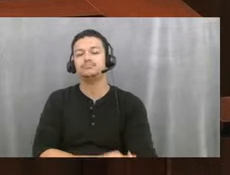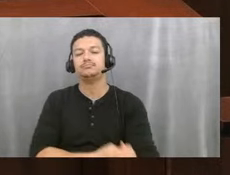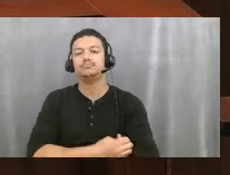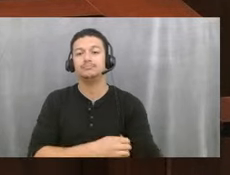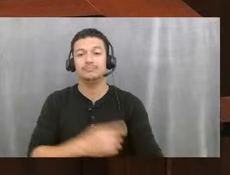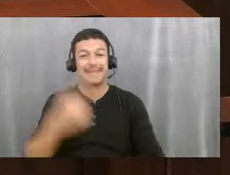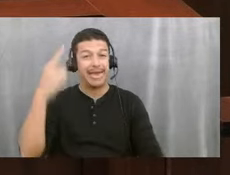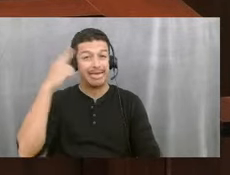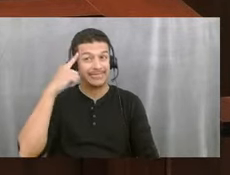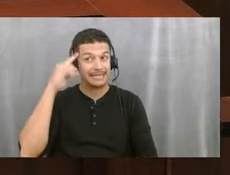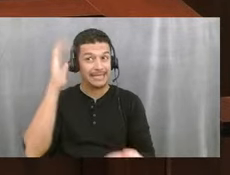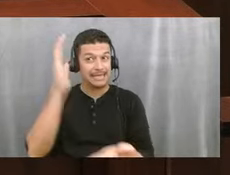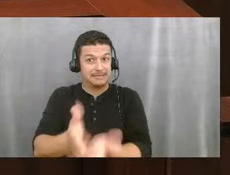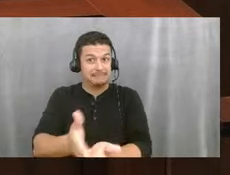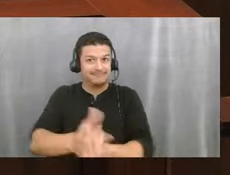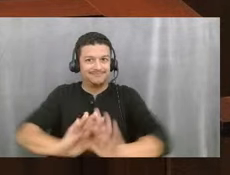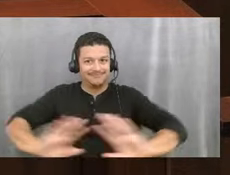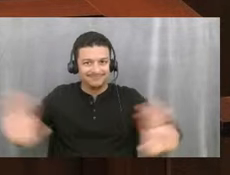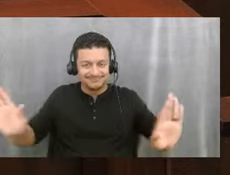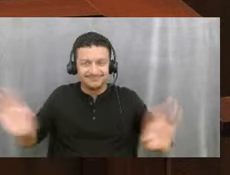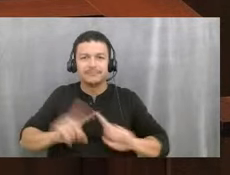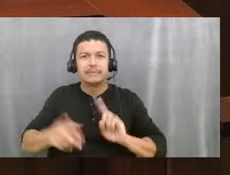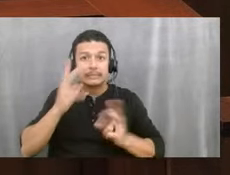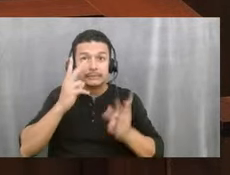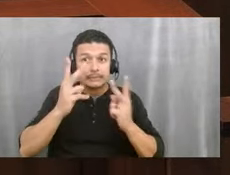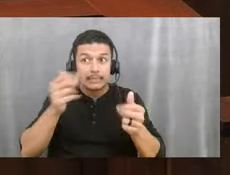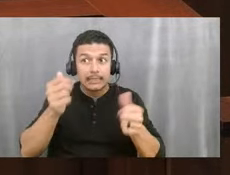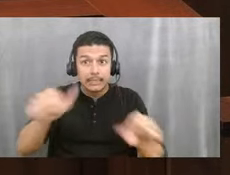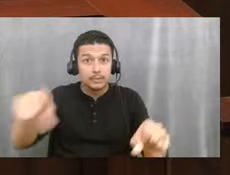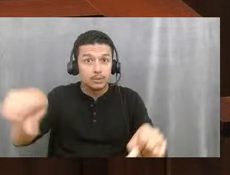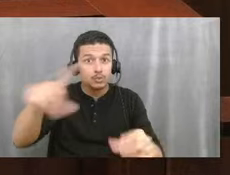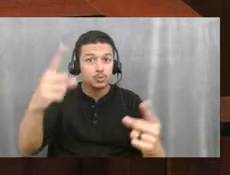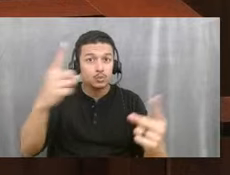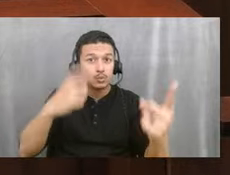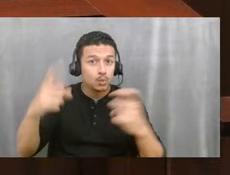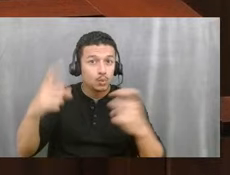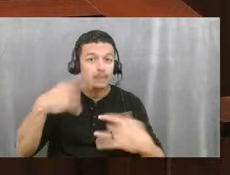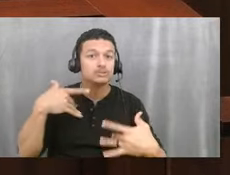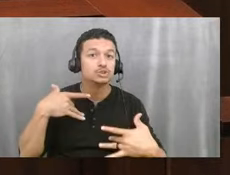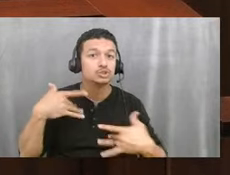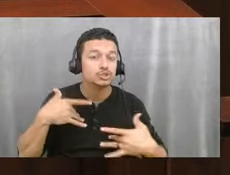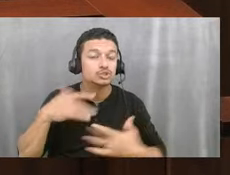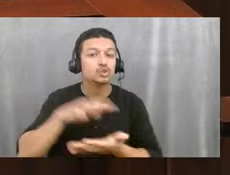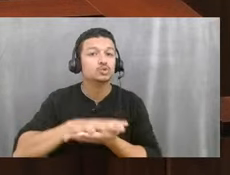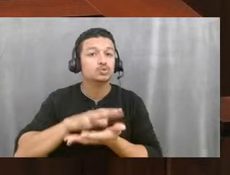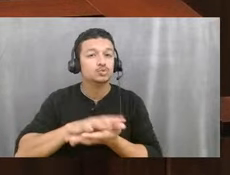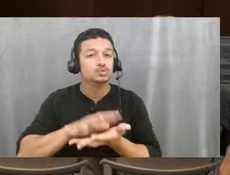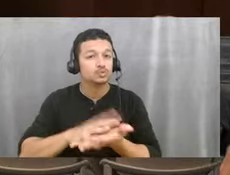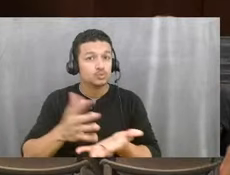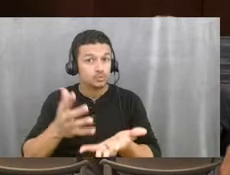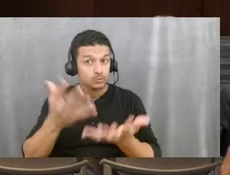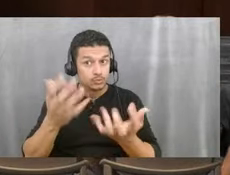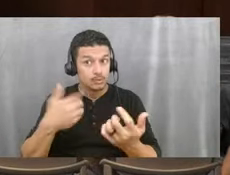there and just see if you guys have any questions for me or any concerns about your schools that you would like me to answer.